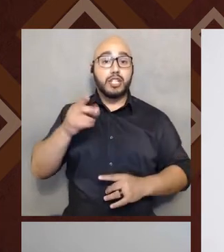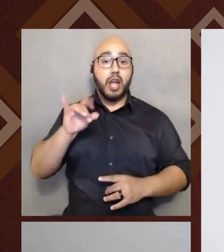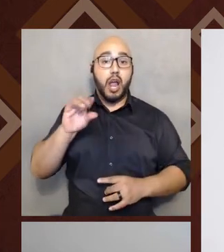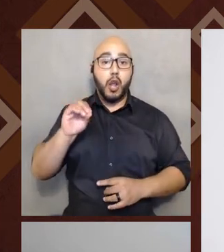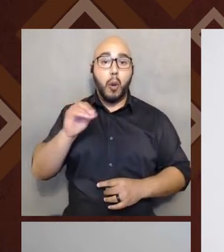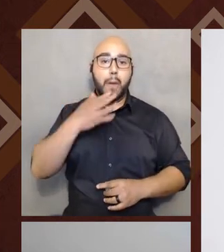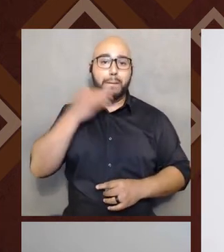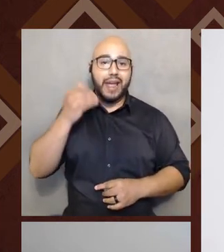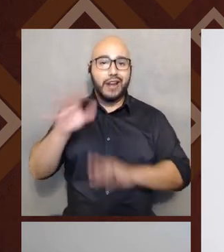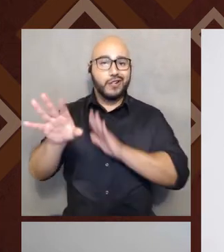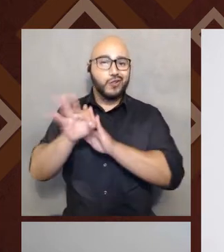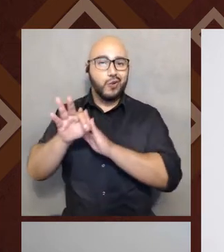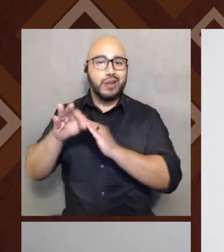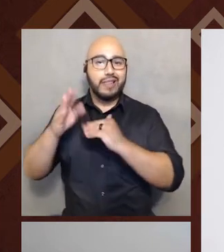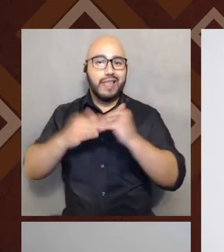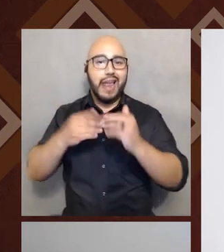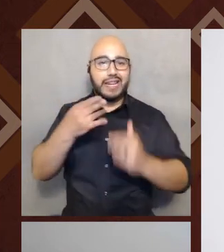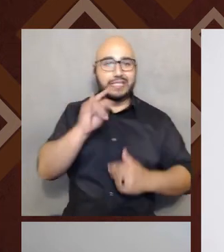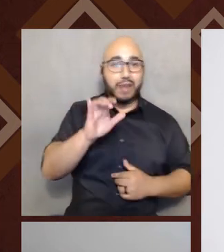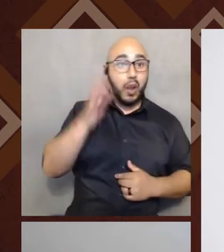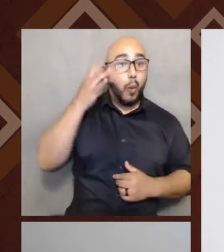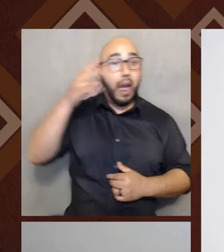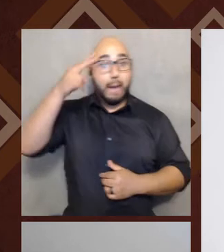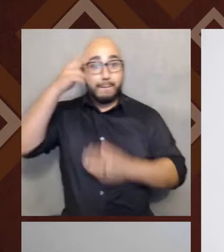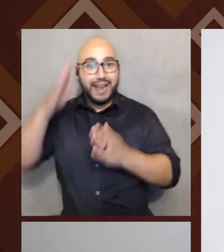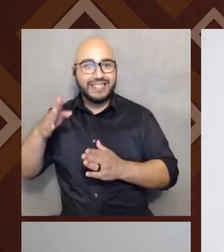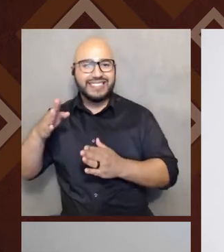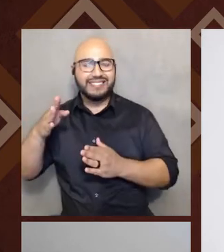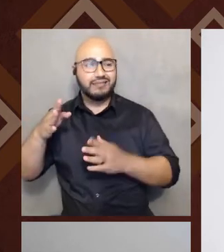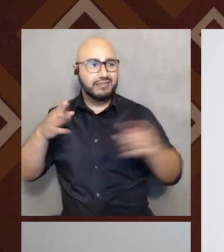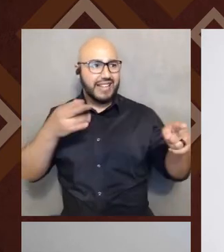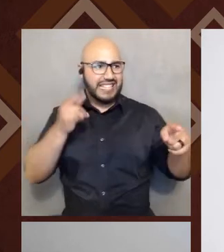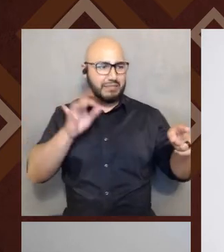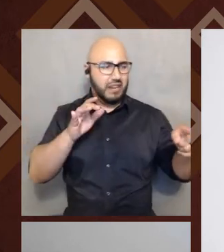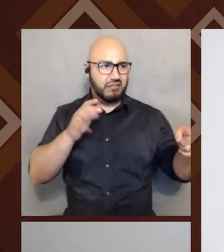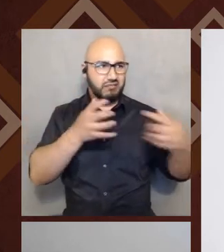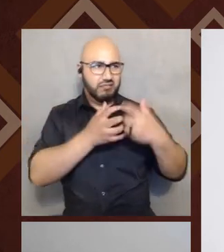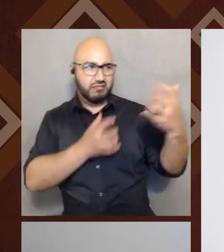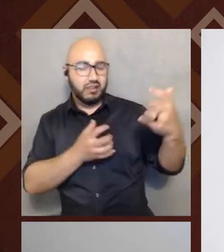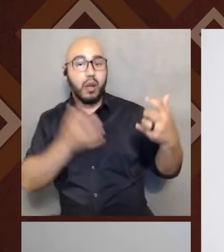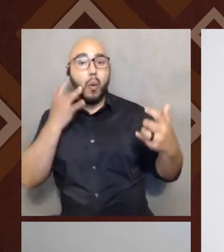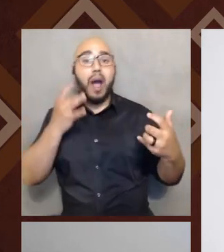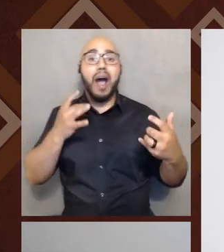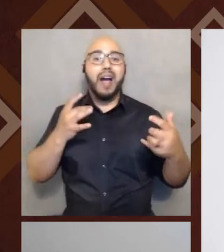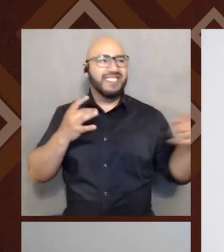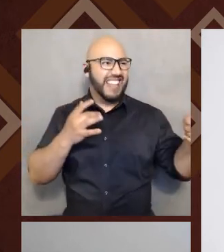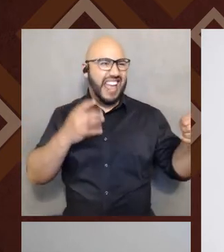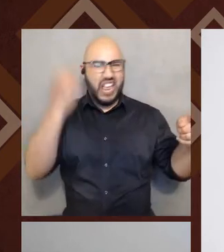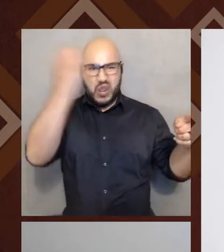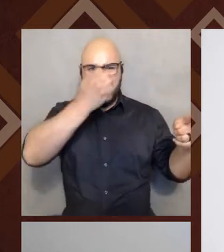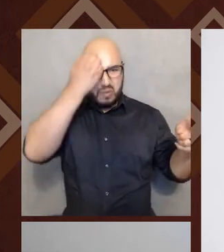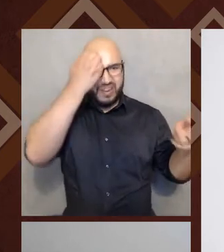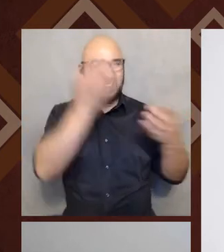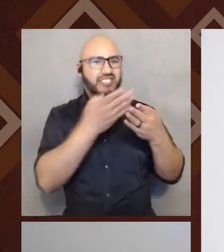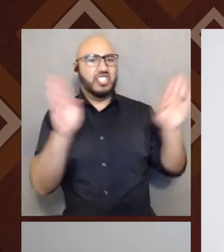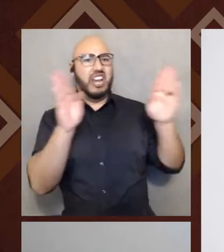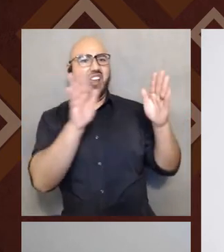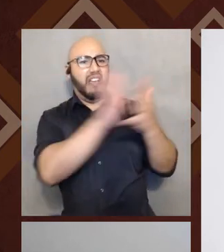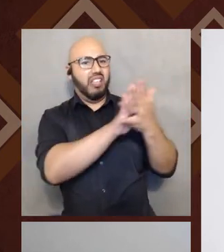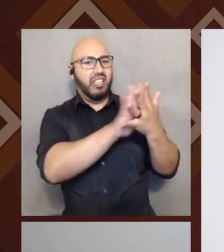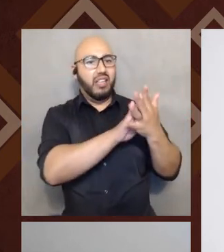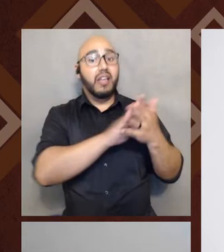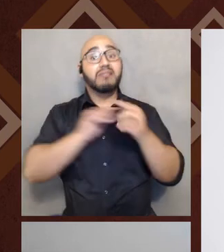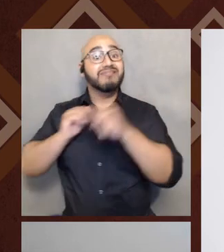For Mexicanos, it makes more sense than Hispanic, a term too generic and European for a people that are more